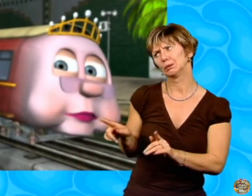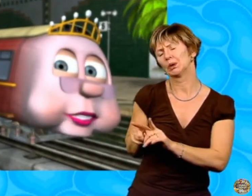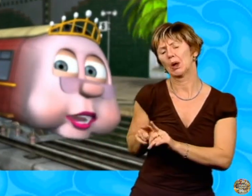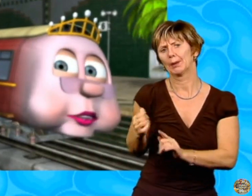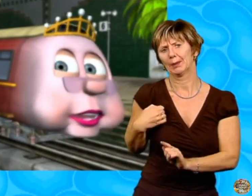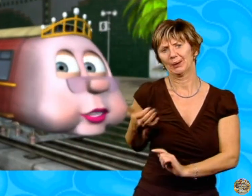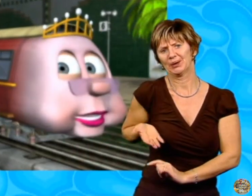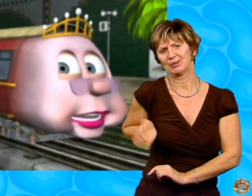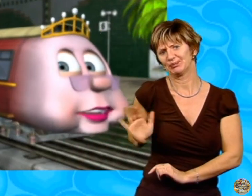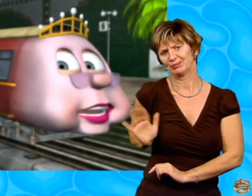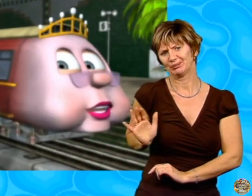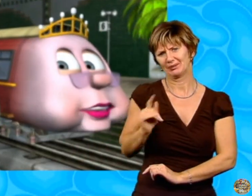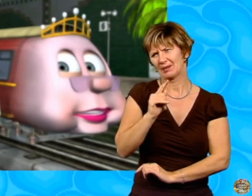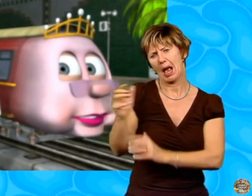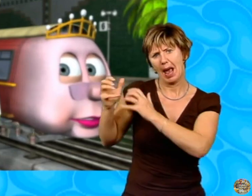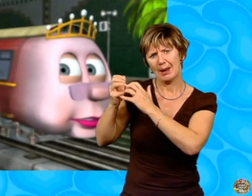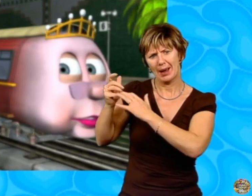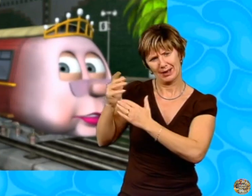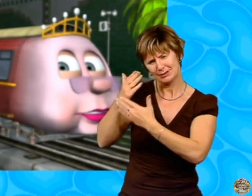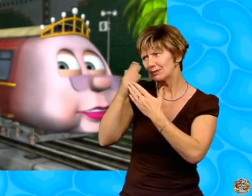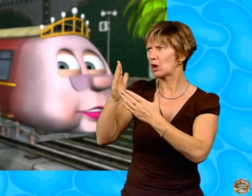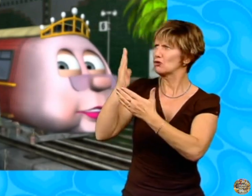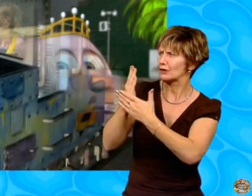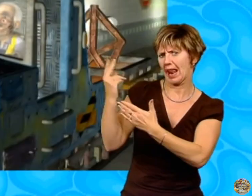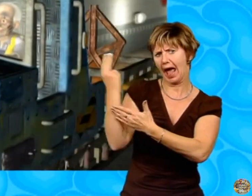Brooklyn needs to be shown what real art is.